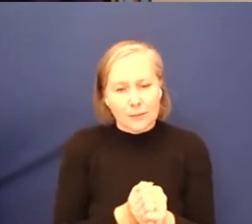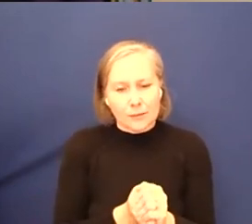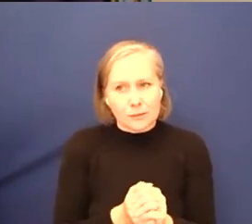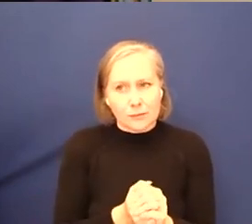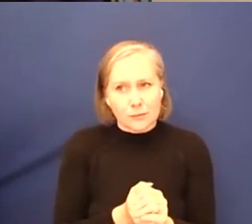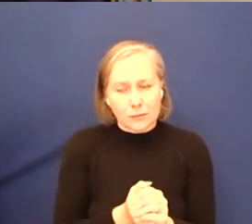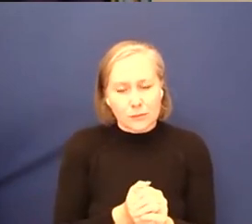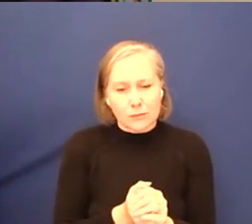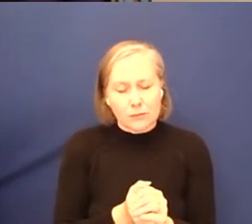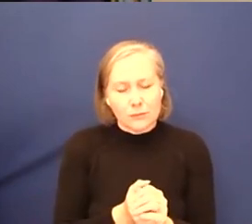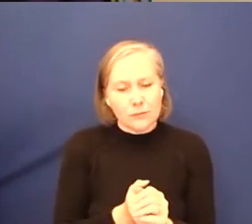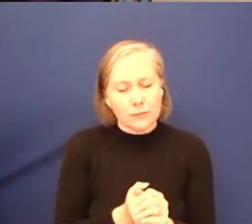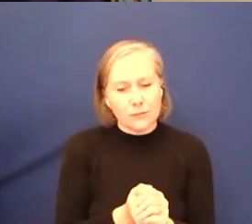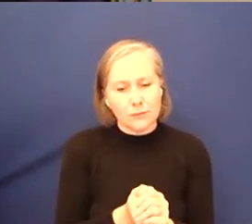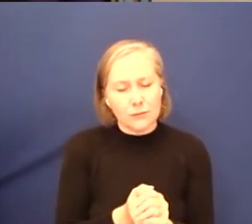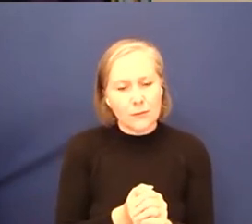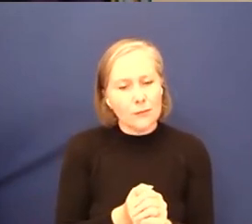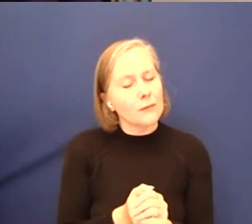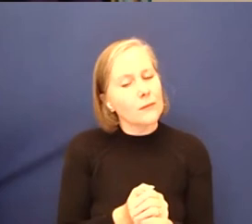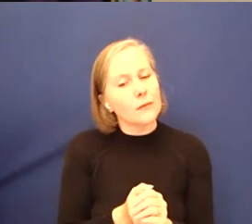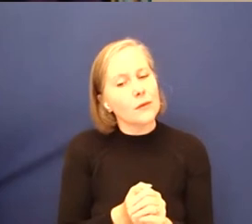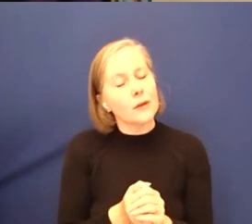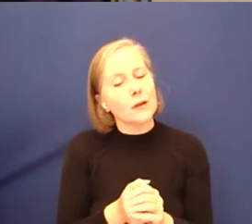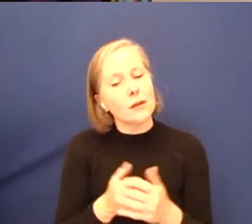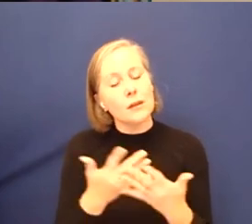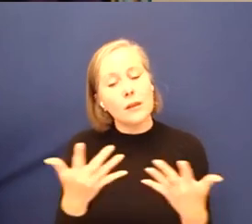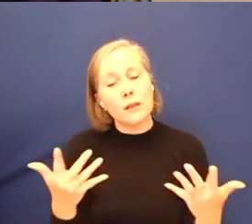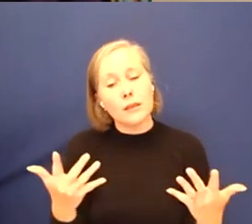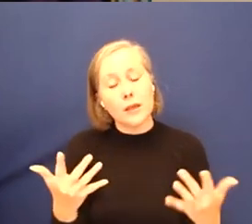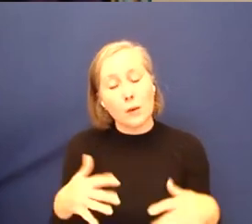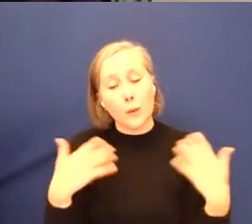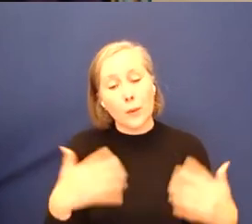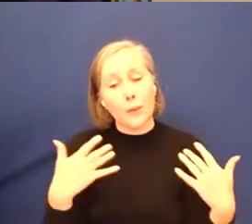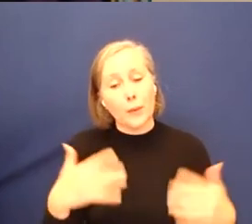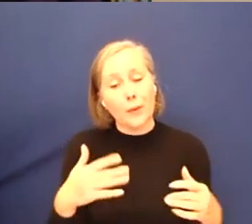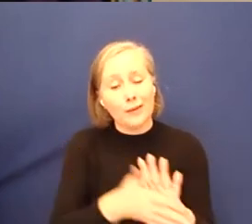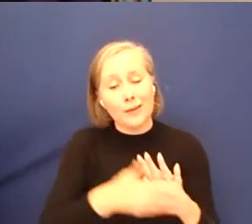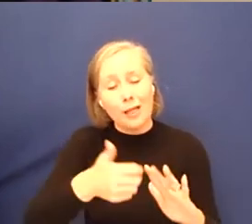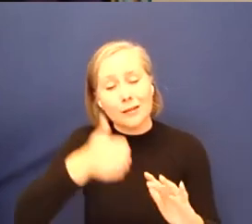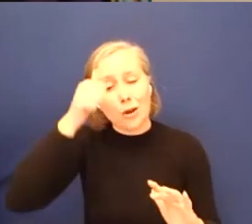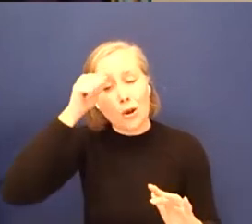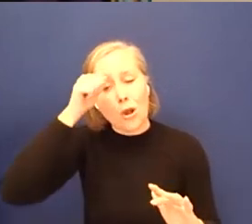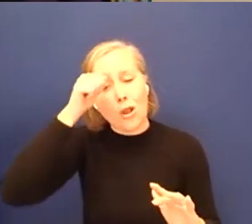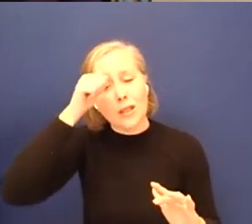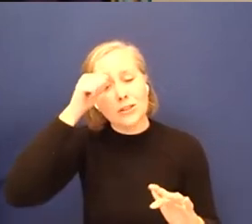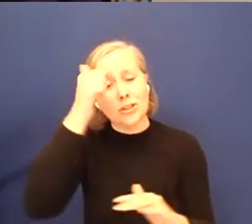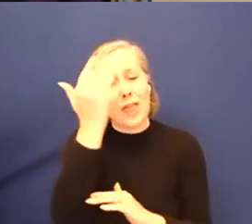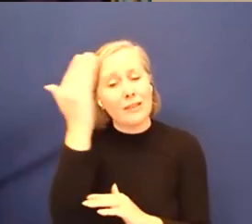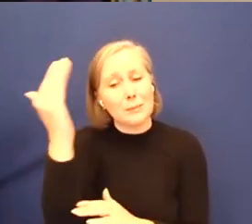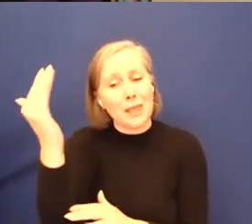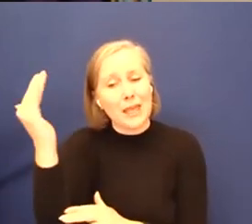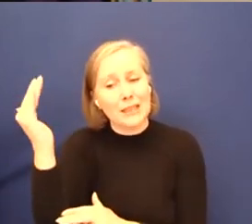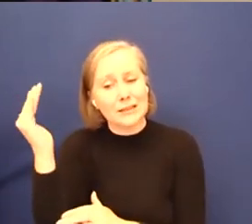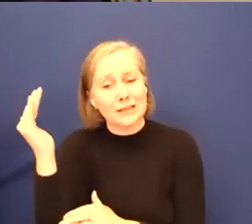Okay, so there's a question saying, there is an outstanding variety and quality of skills and knowledge amongst the speakers on the panel